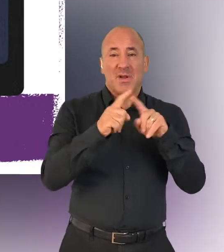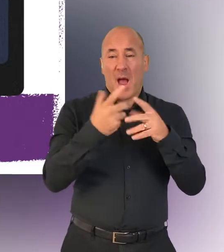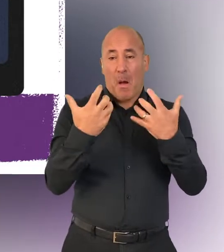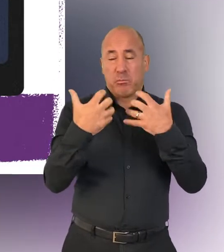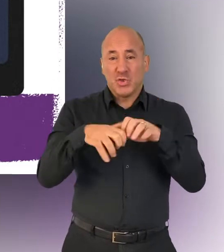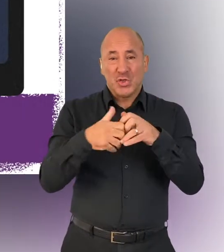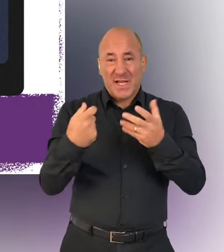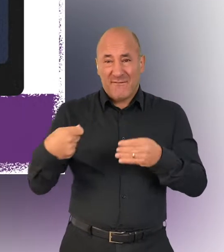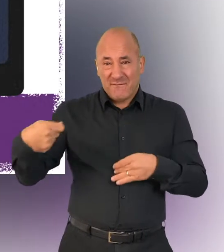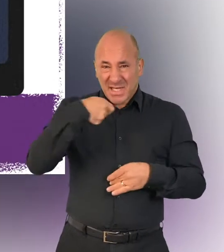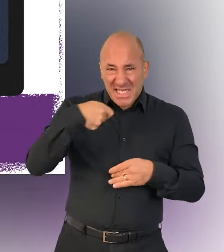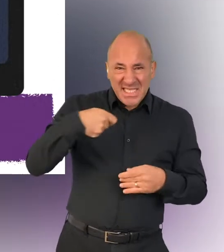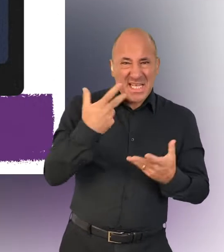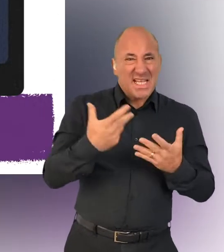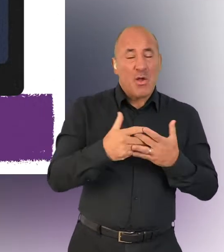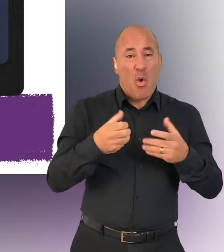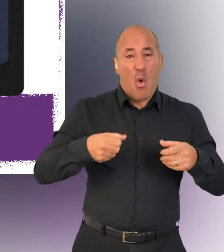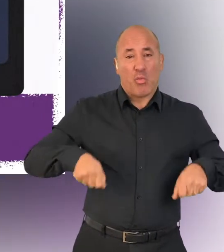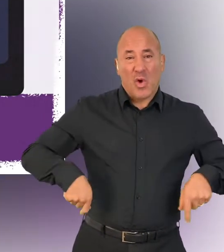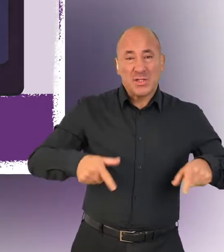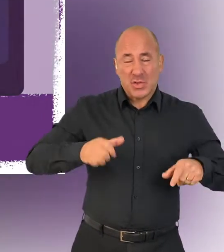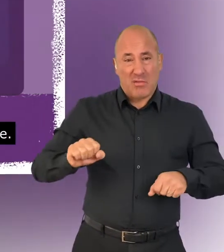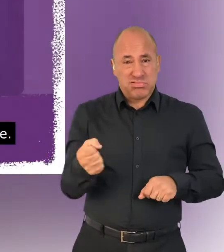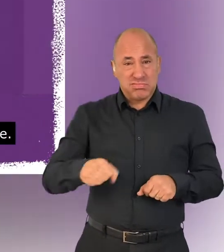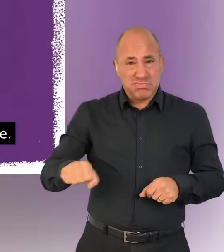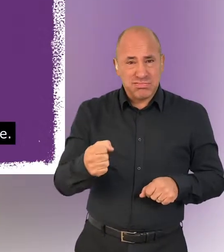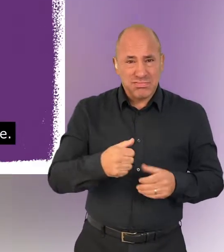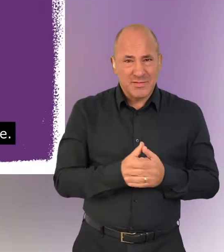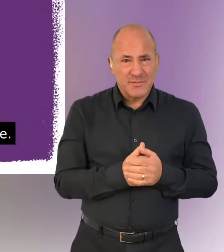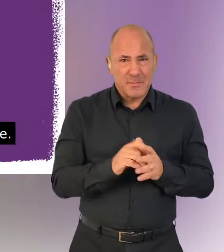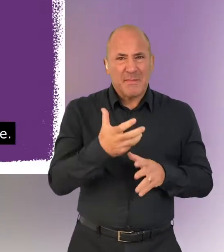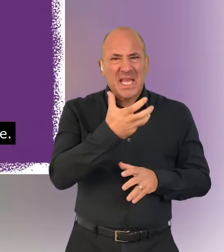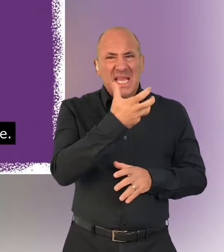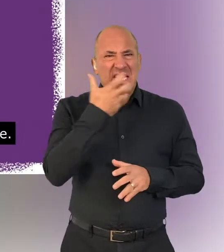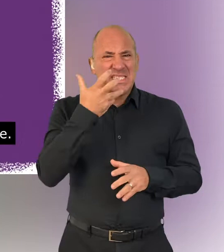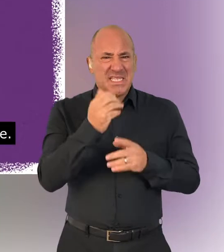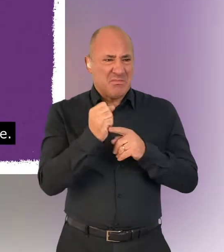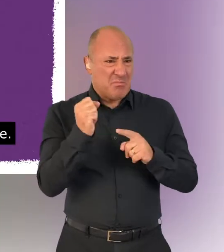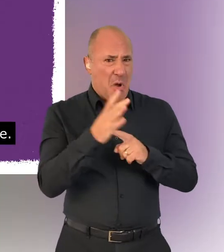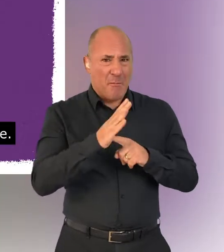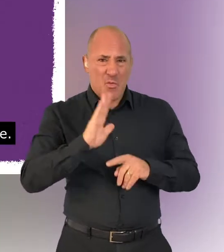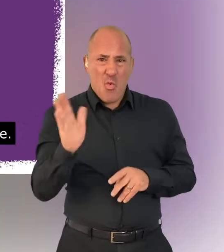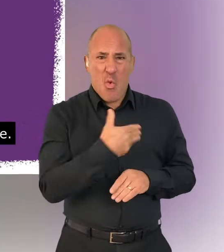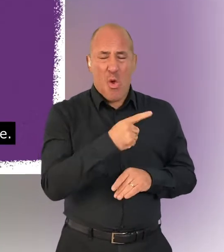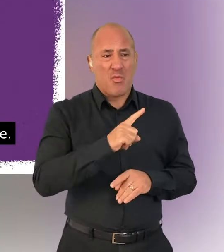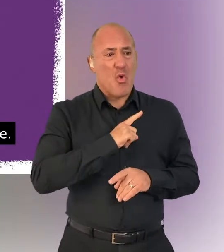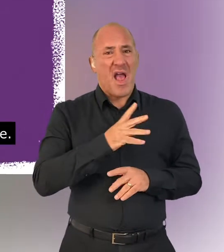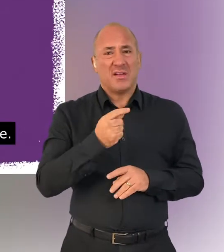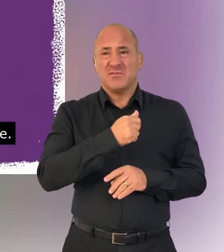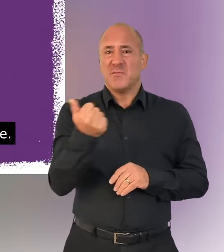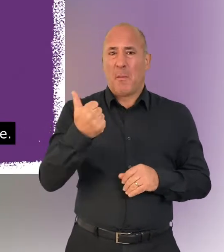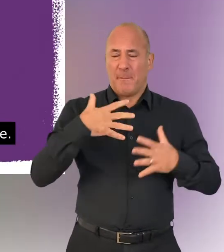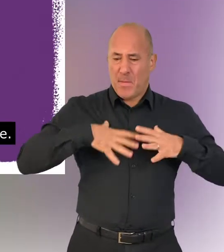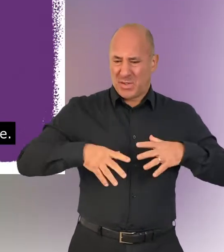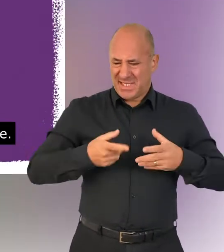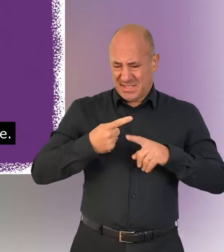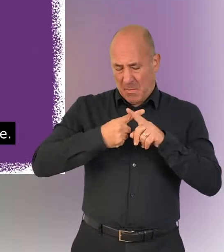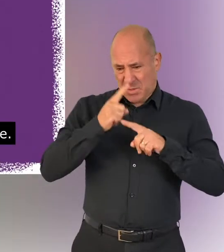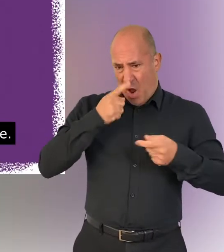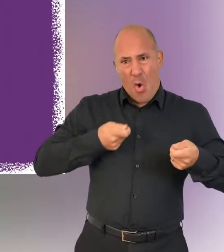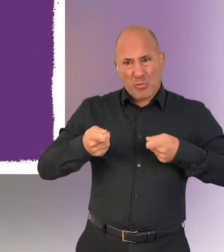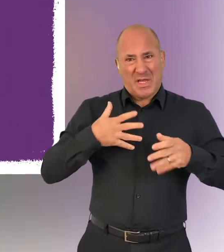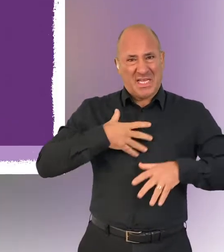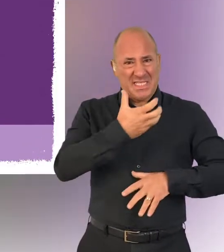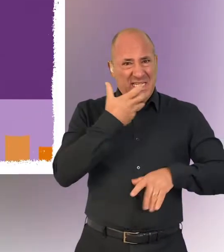feeding machines and motorised wheelchairs. While heating is vital for people who can't regulate their own body temperature.